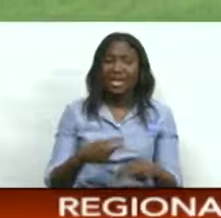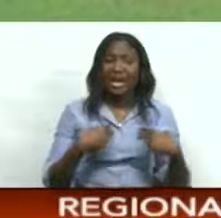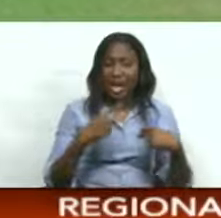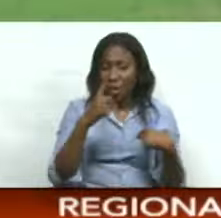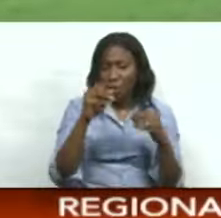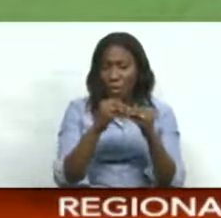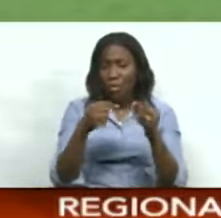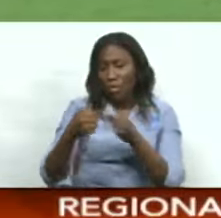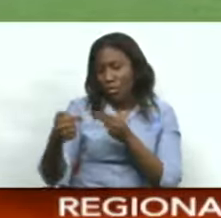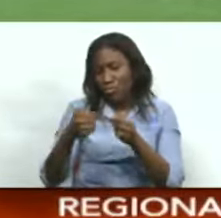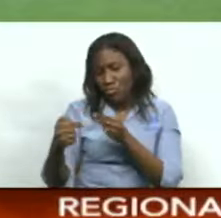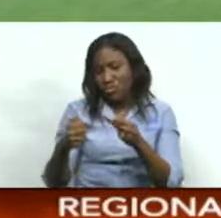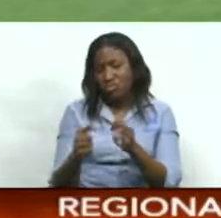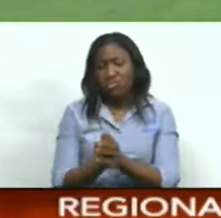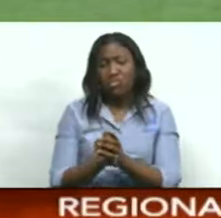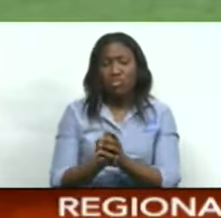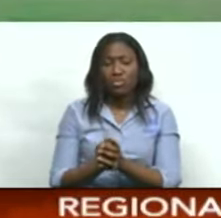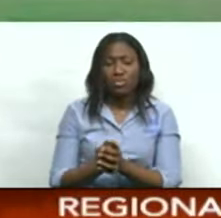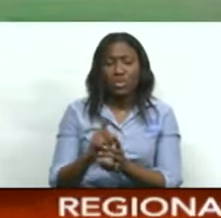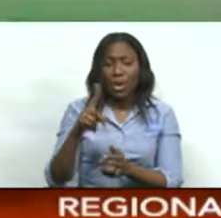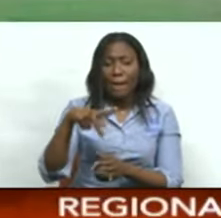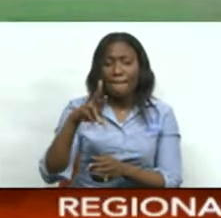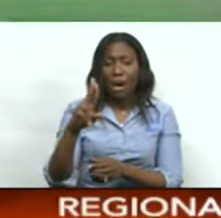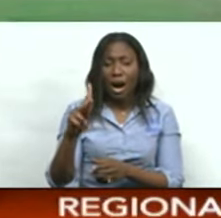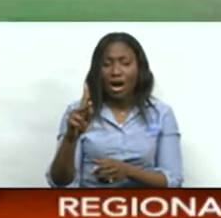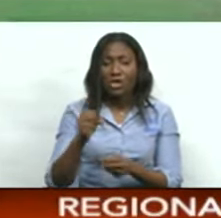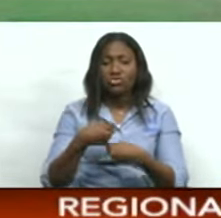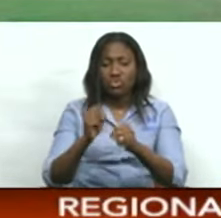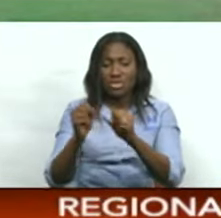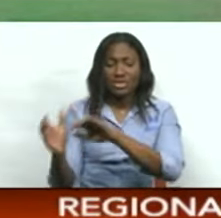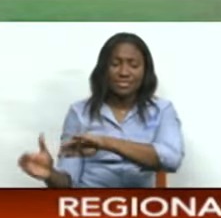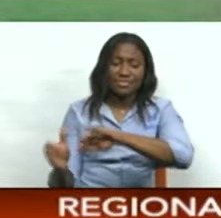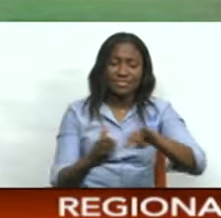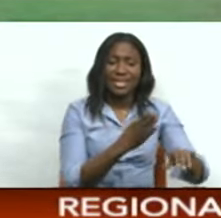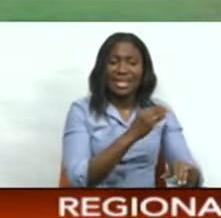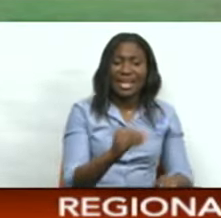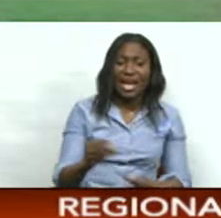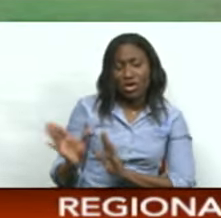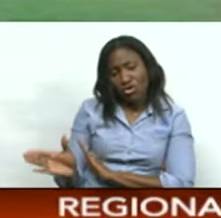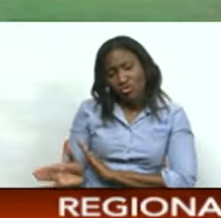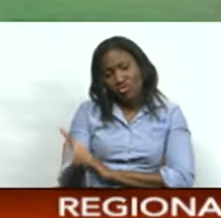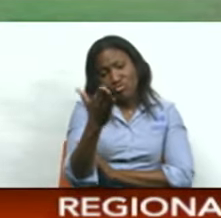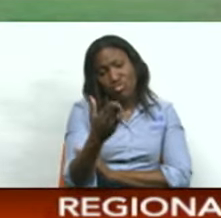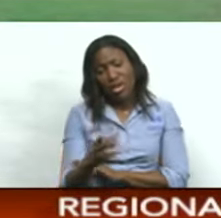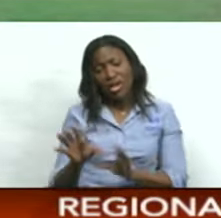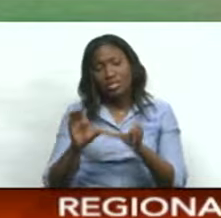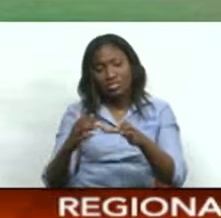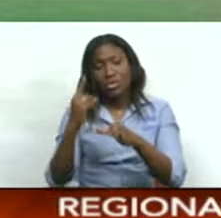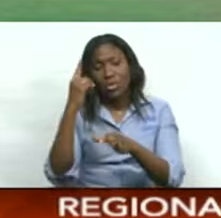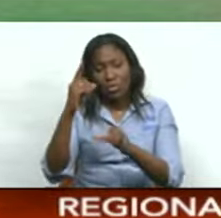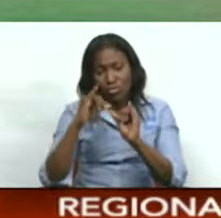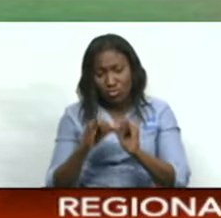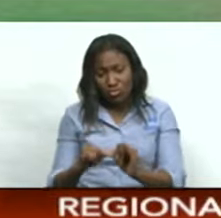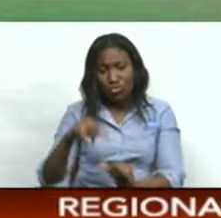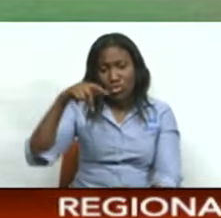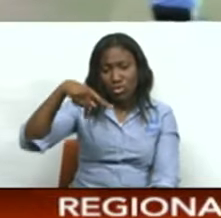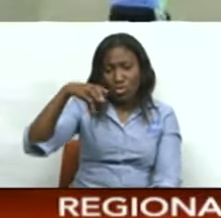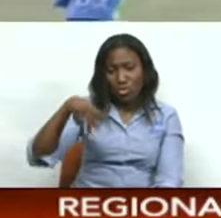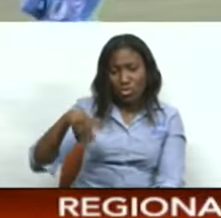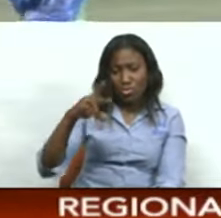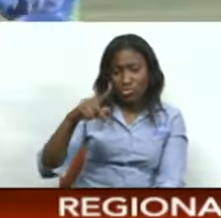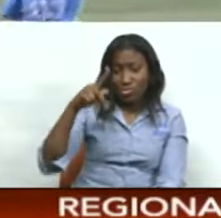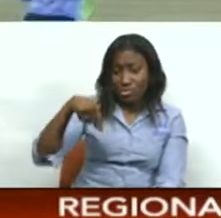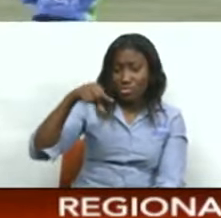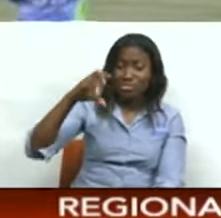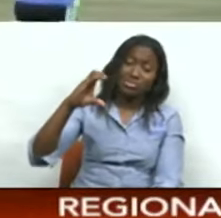PVDM United to Park Street. And to cricket, the TTCB Premier Division 1 continues. Queen's Park and Best Motors